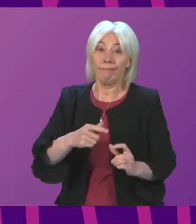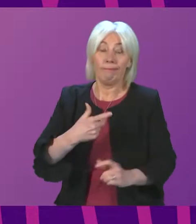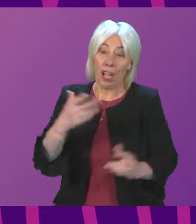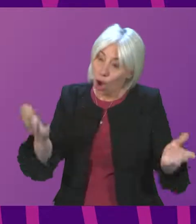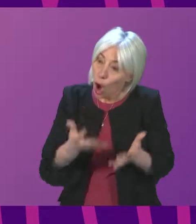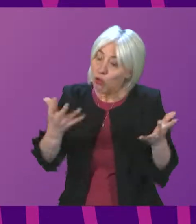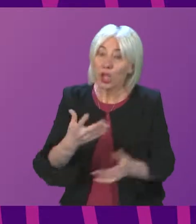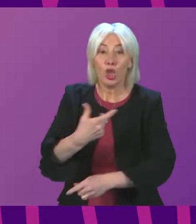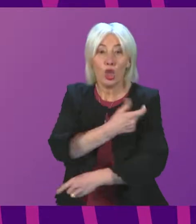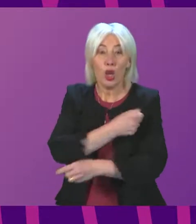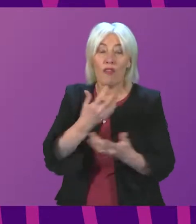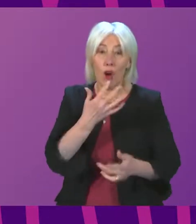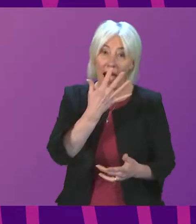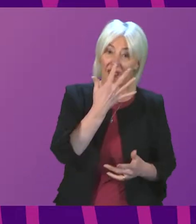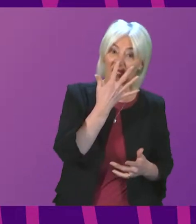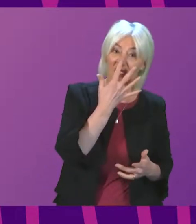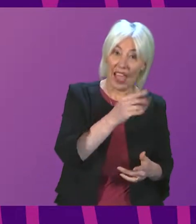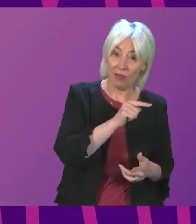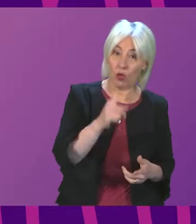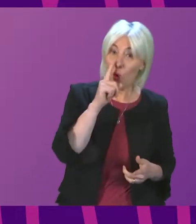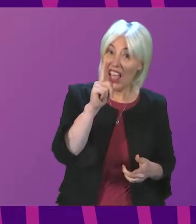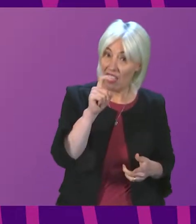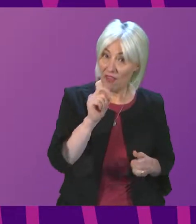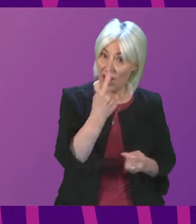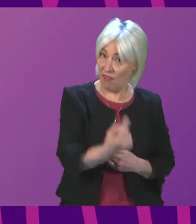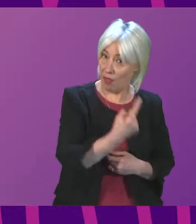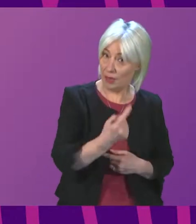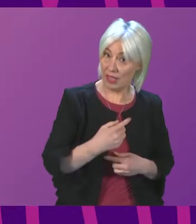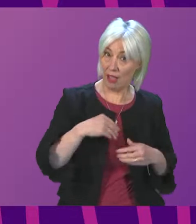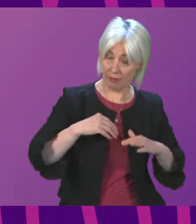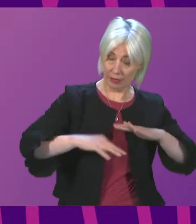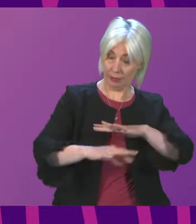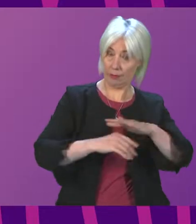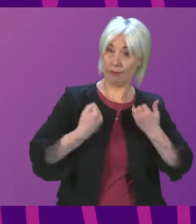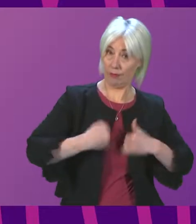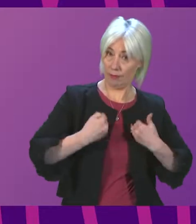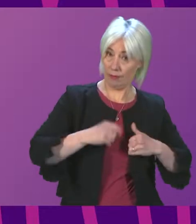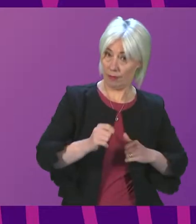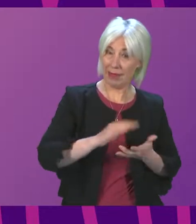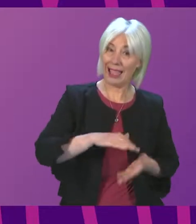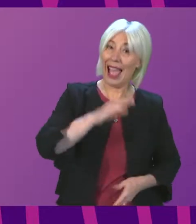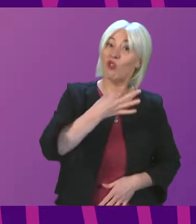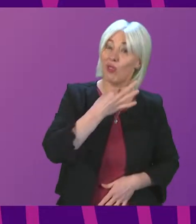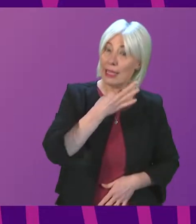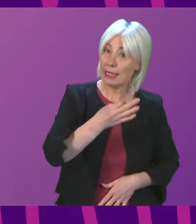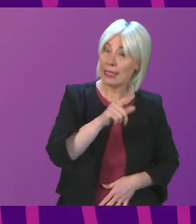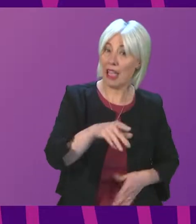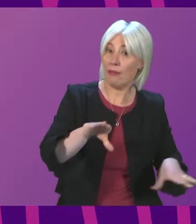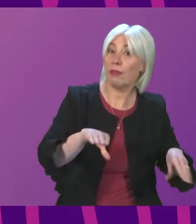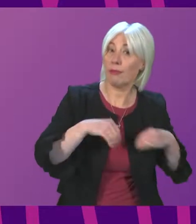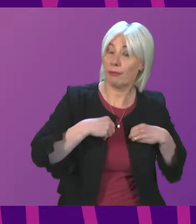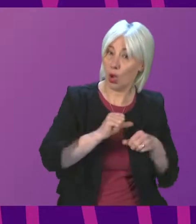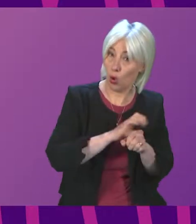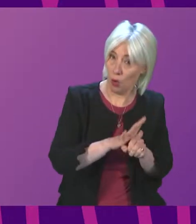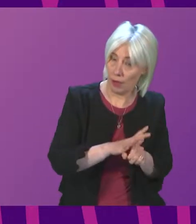for any 5 to 11-year-old who has an underlying health condition, putting them at higher risk should they get COVID